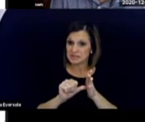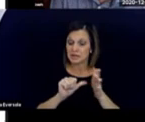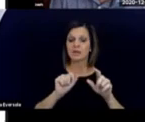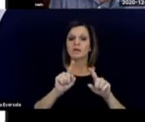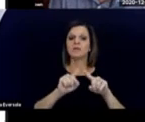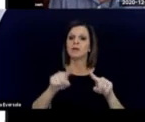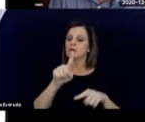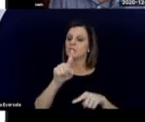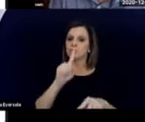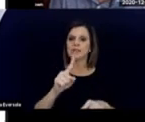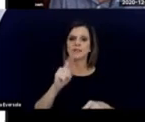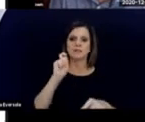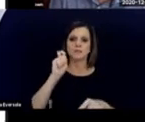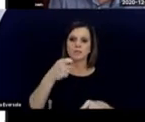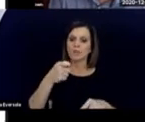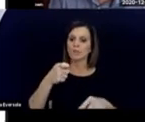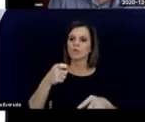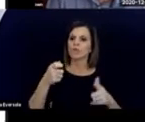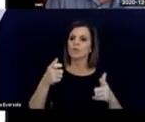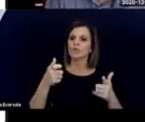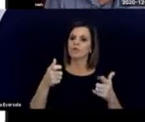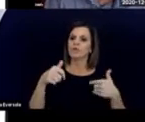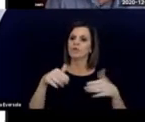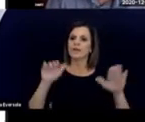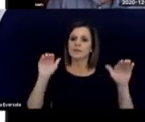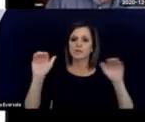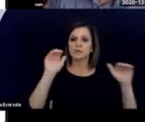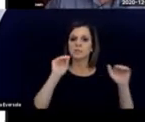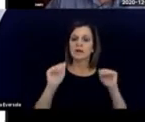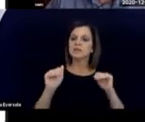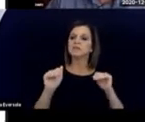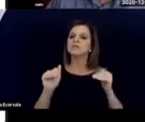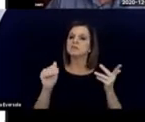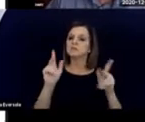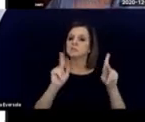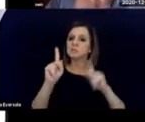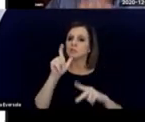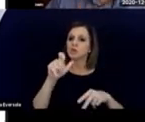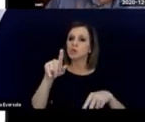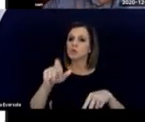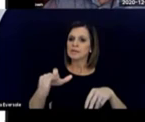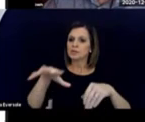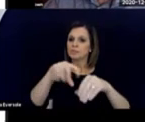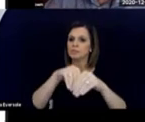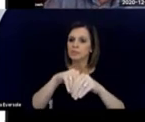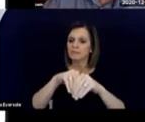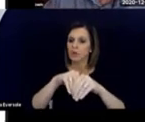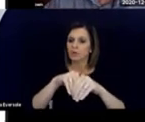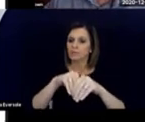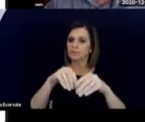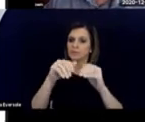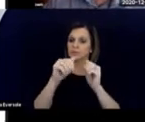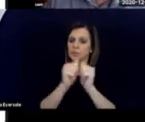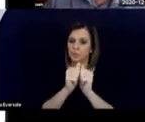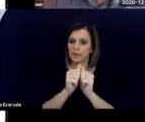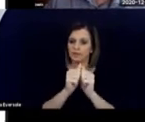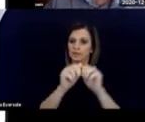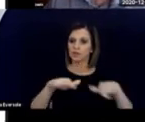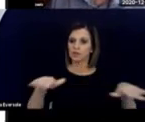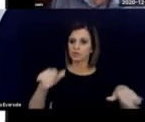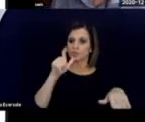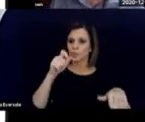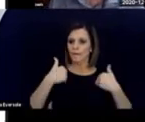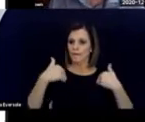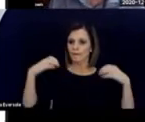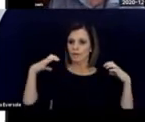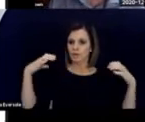of who needs to be involved with the child with CHARGE syndrome, with deaf